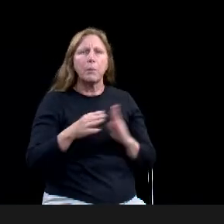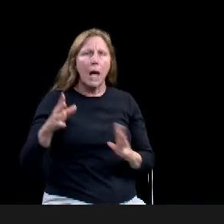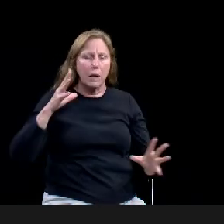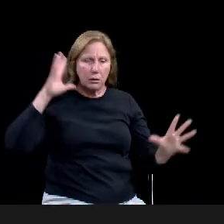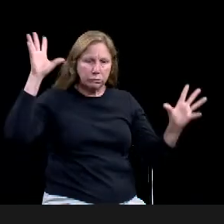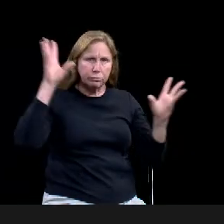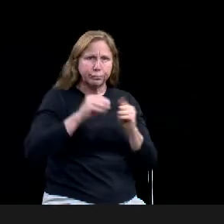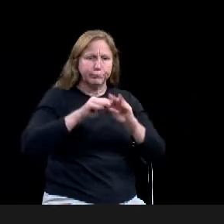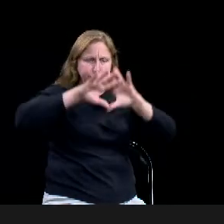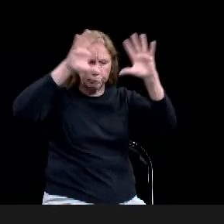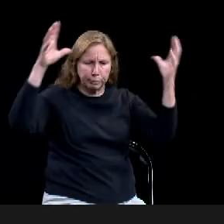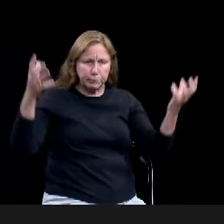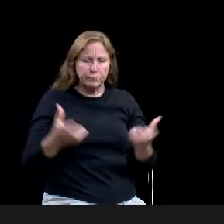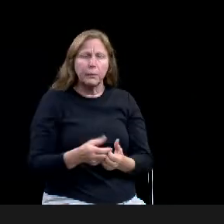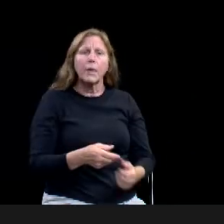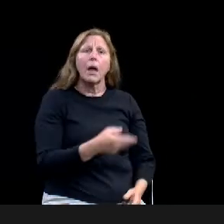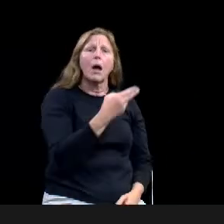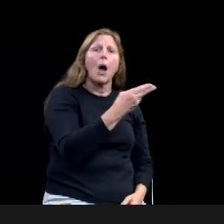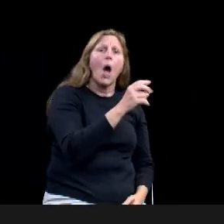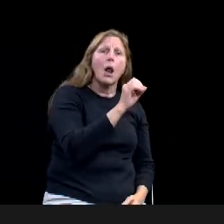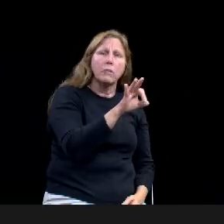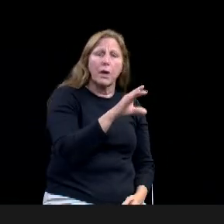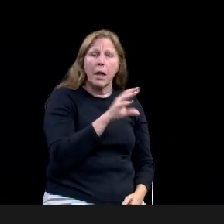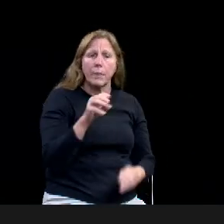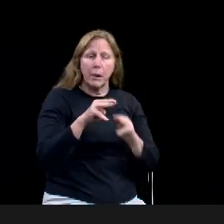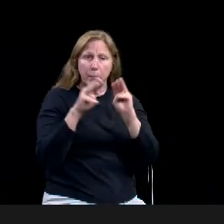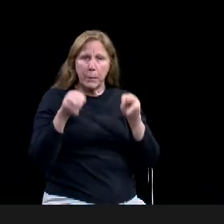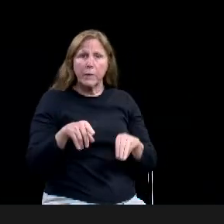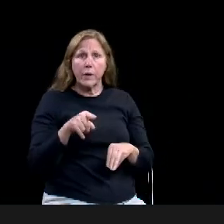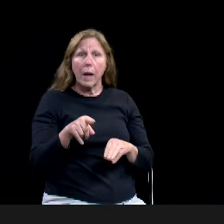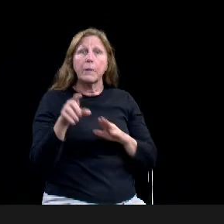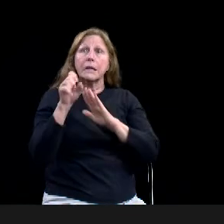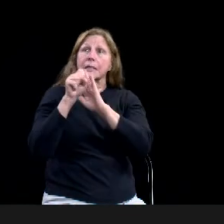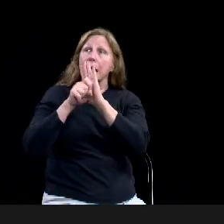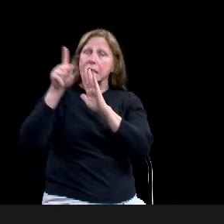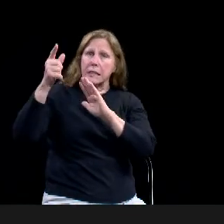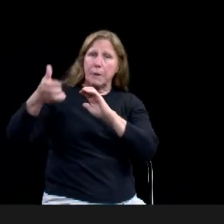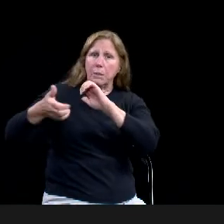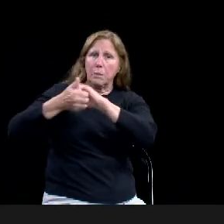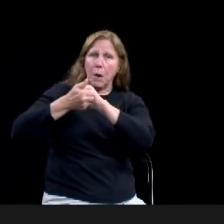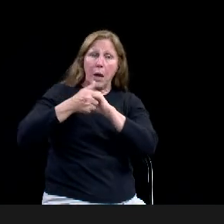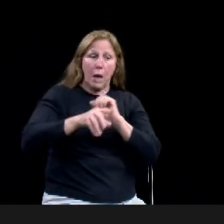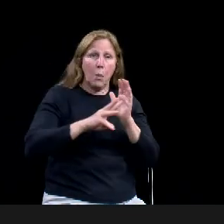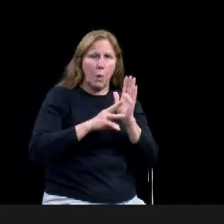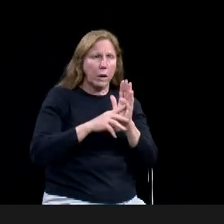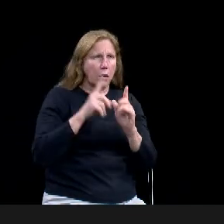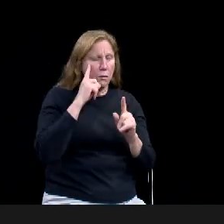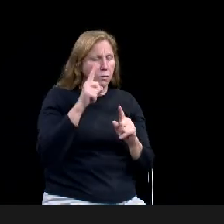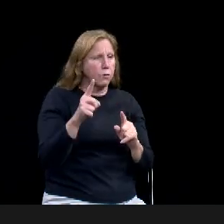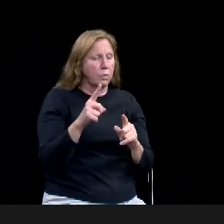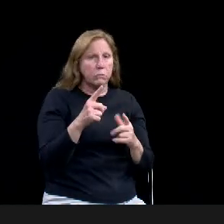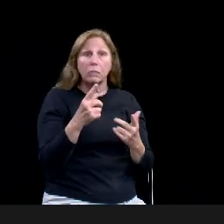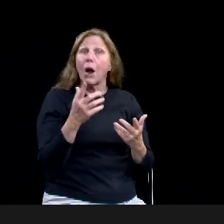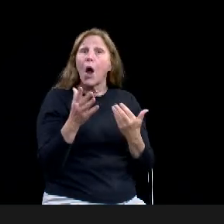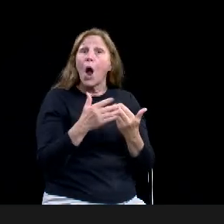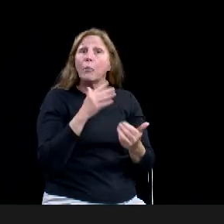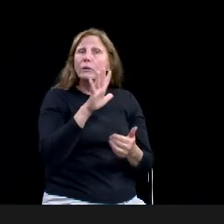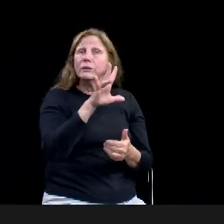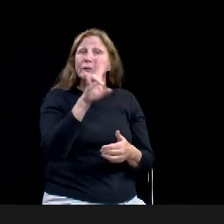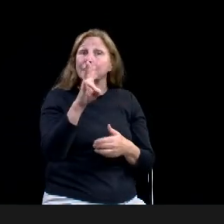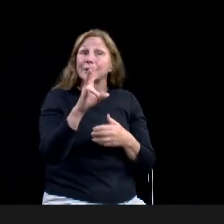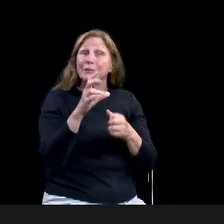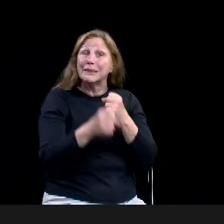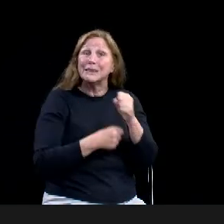believe it or not 57 years. We hope to provide a basis for discussion about the renovation facility